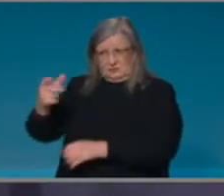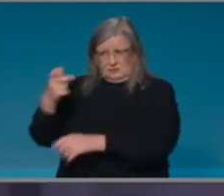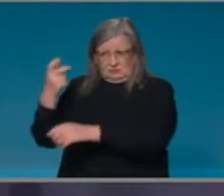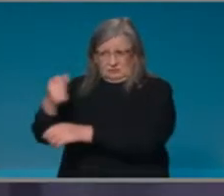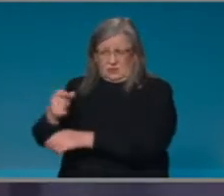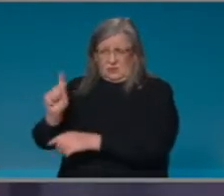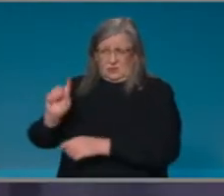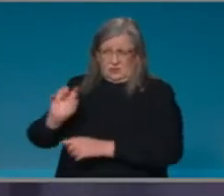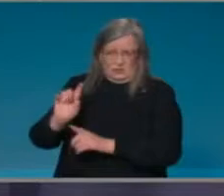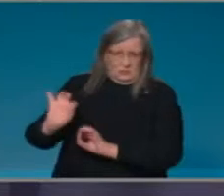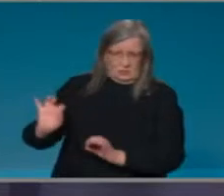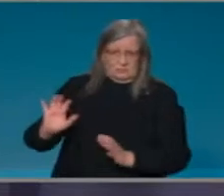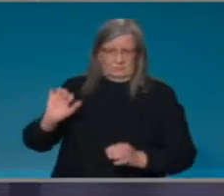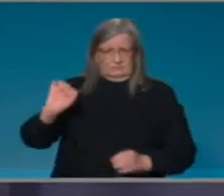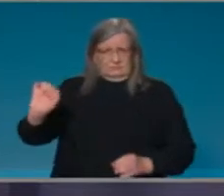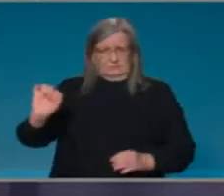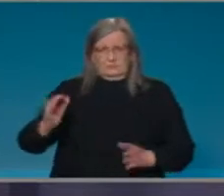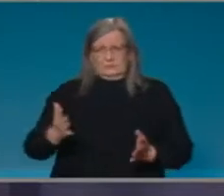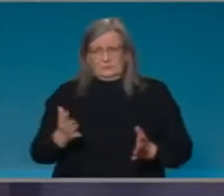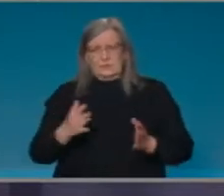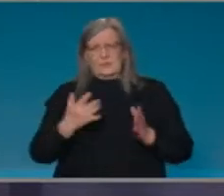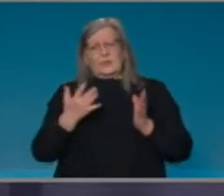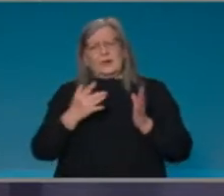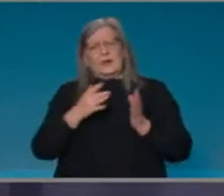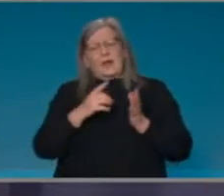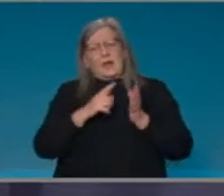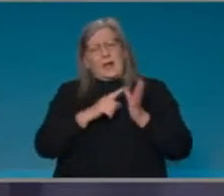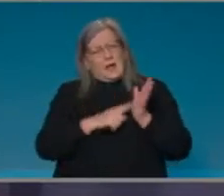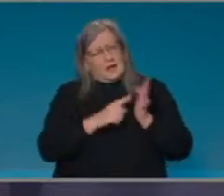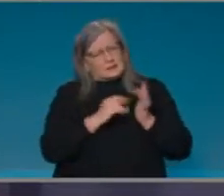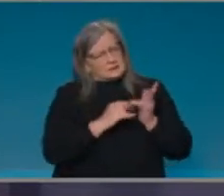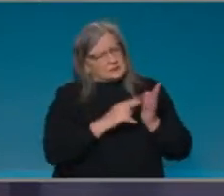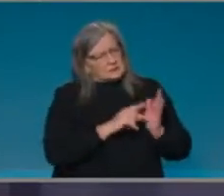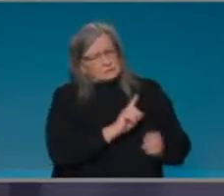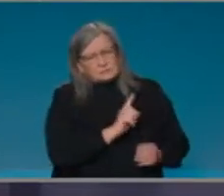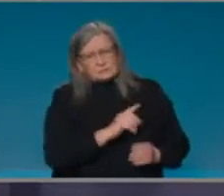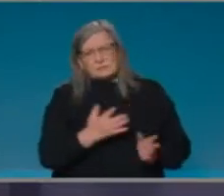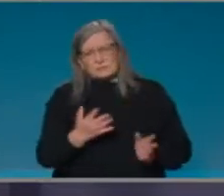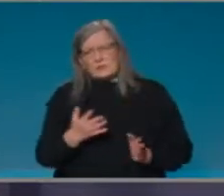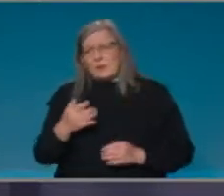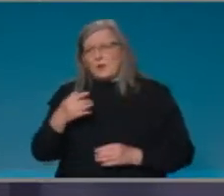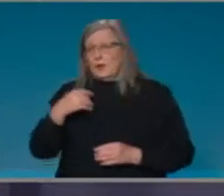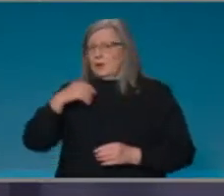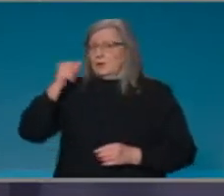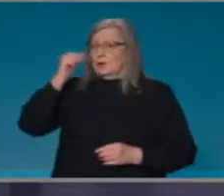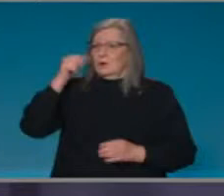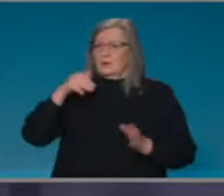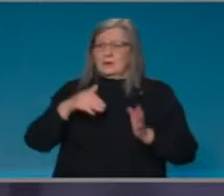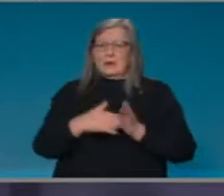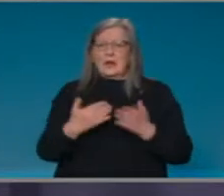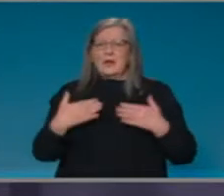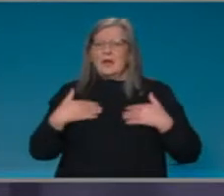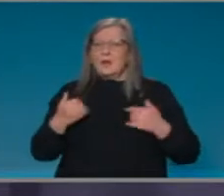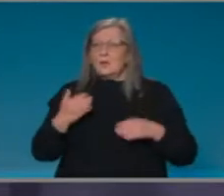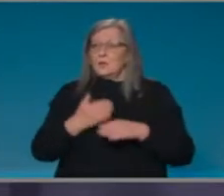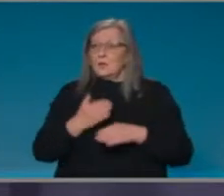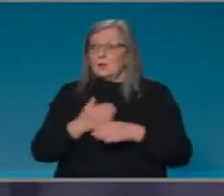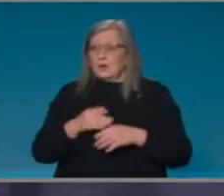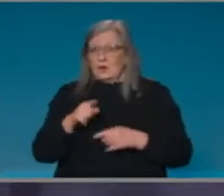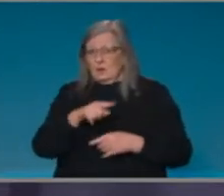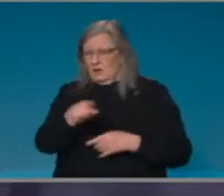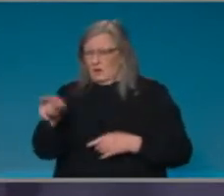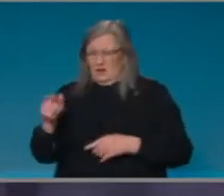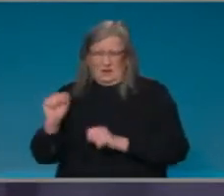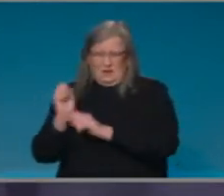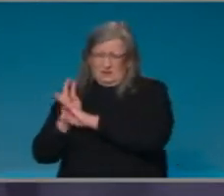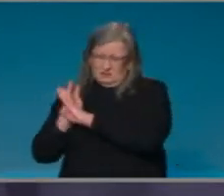firstly, we do know that health professionals are, uh, taking up the vaccine in huge numbers. We know that they know it, how important it is